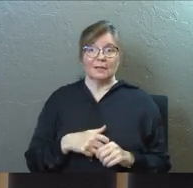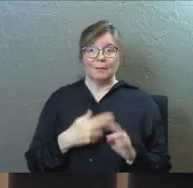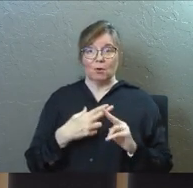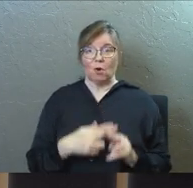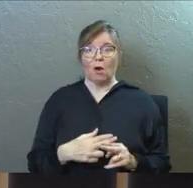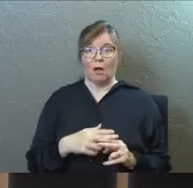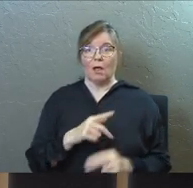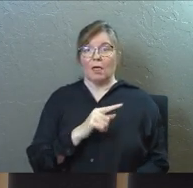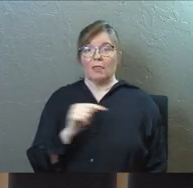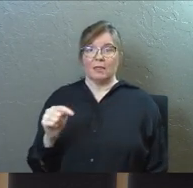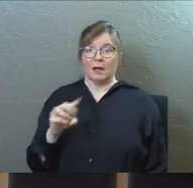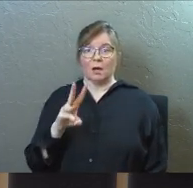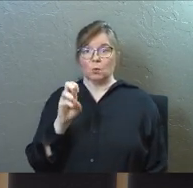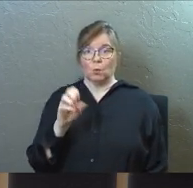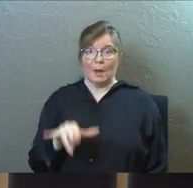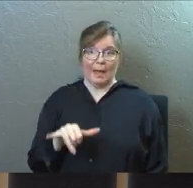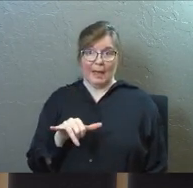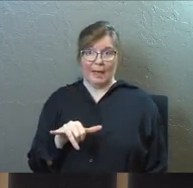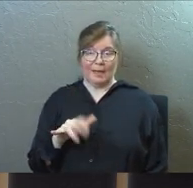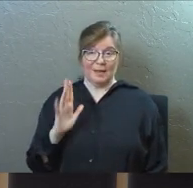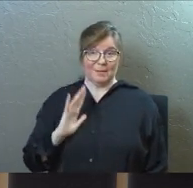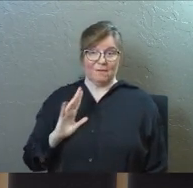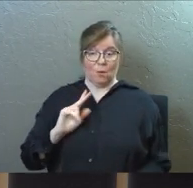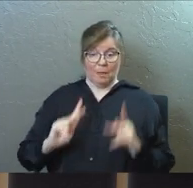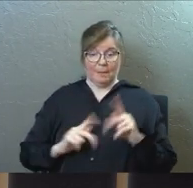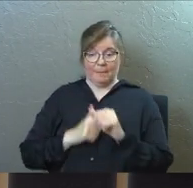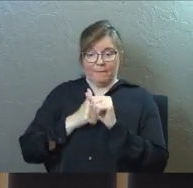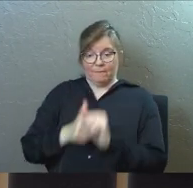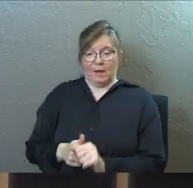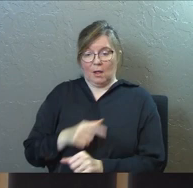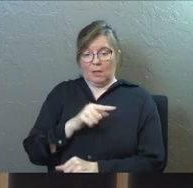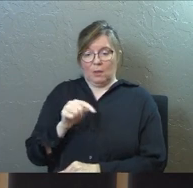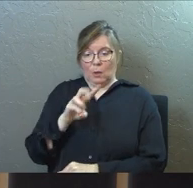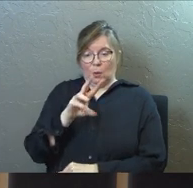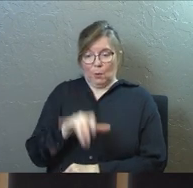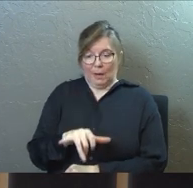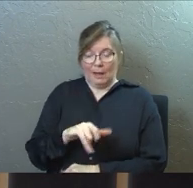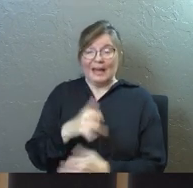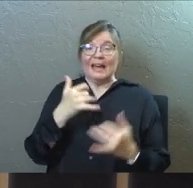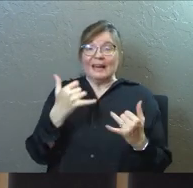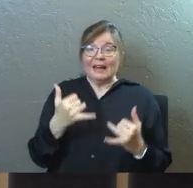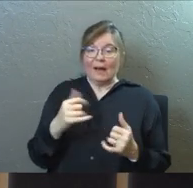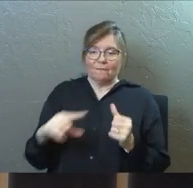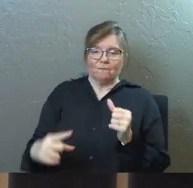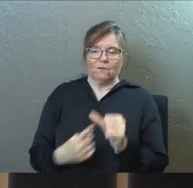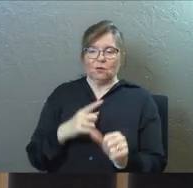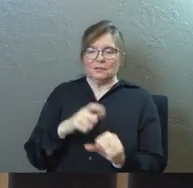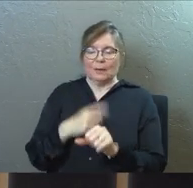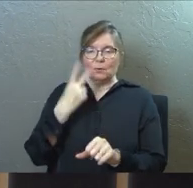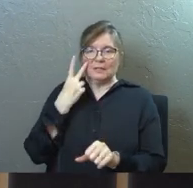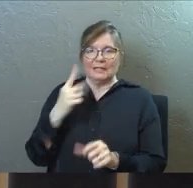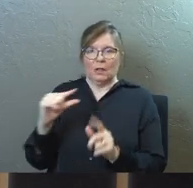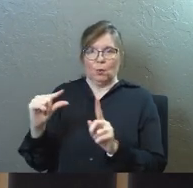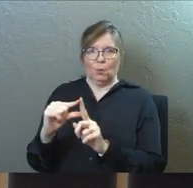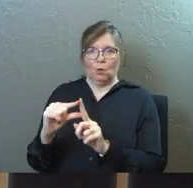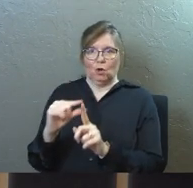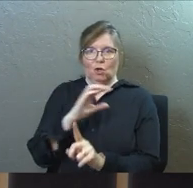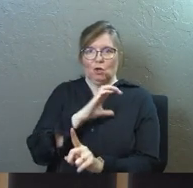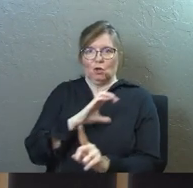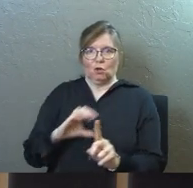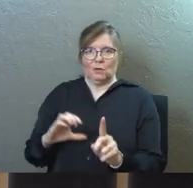people of the way, if you remember that, today is the very first time that we see a reference to the word Christian,